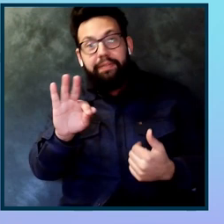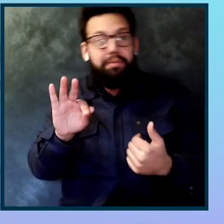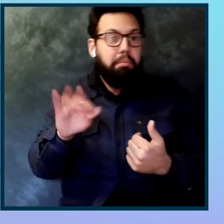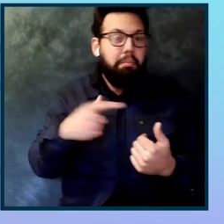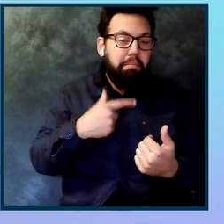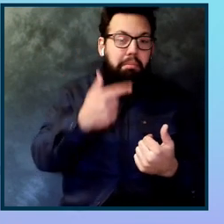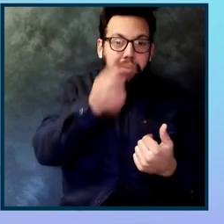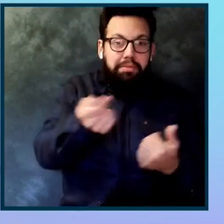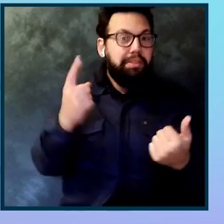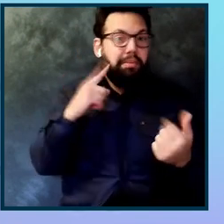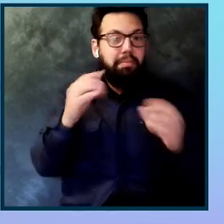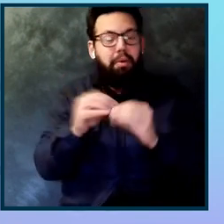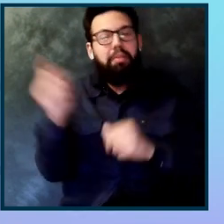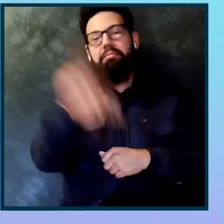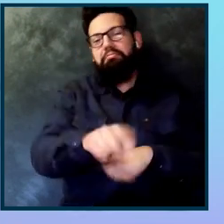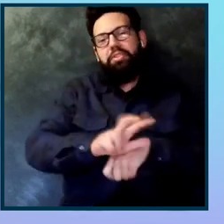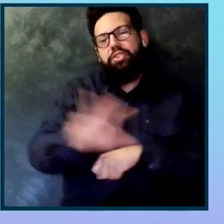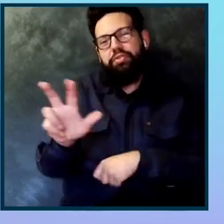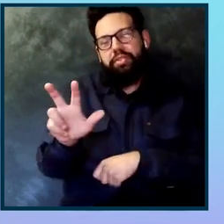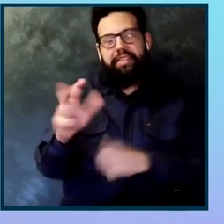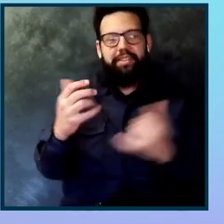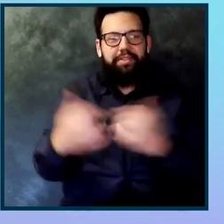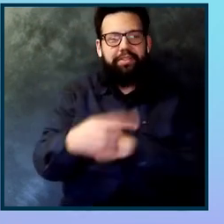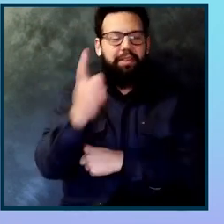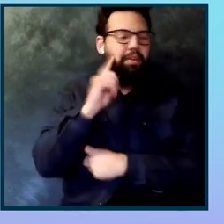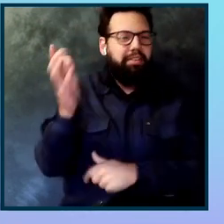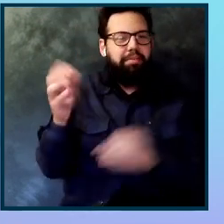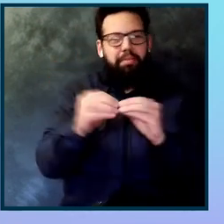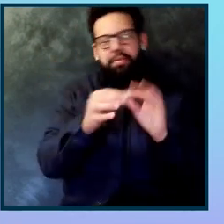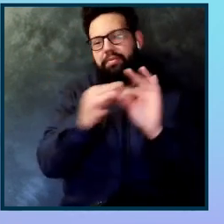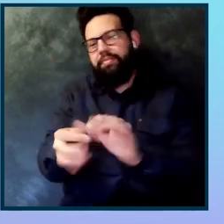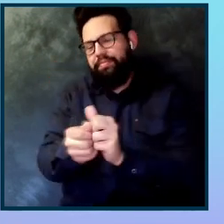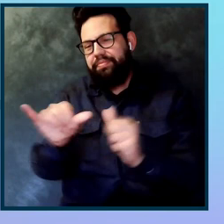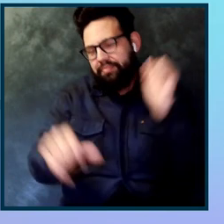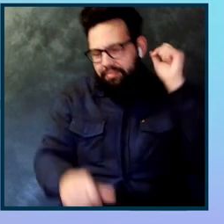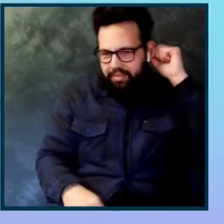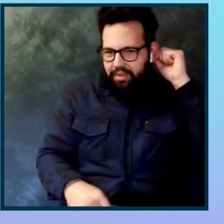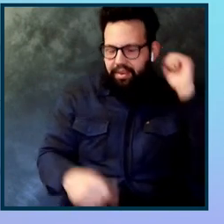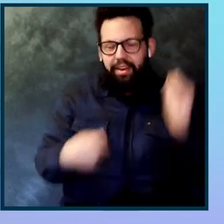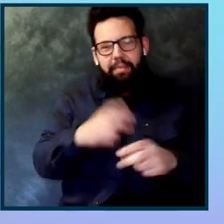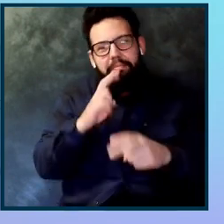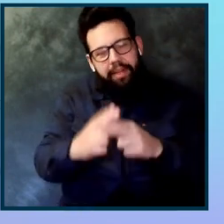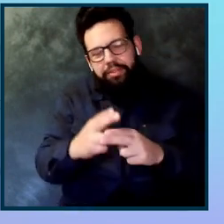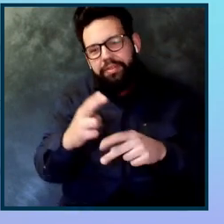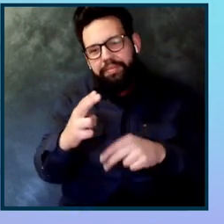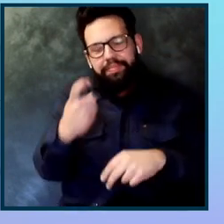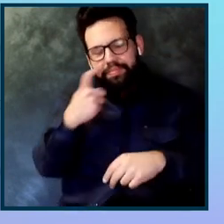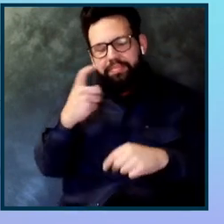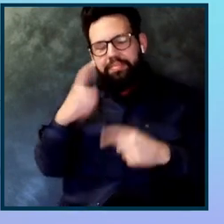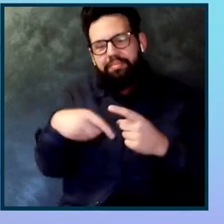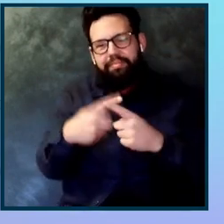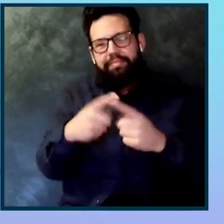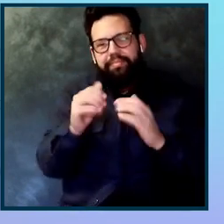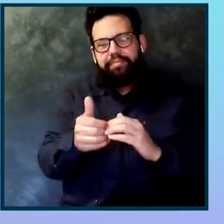Glenda Sims and Jason Wilson will go into this in detail. I mentioned earlier the story about how one customer had reduced their